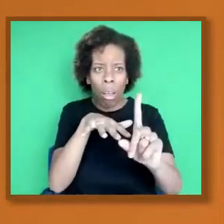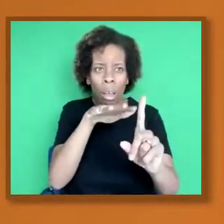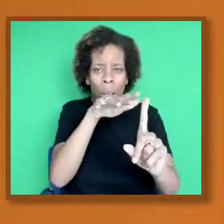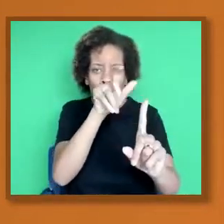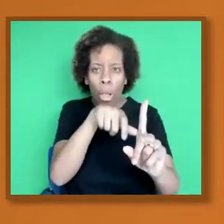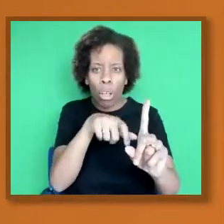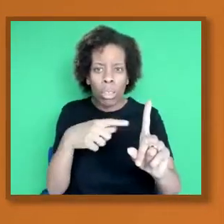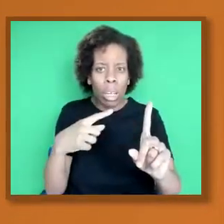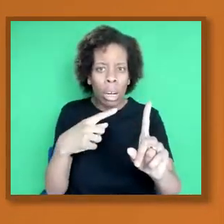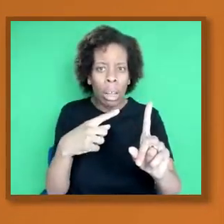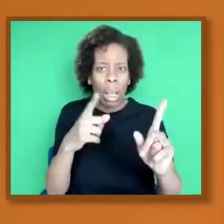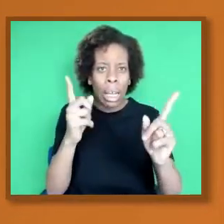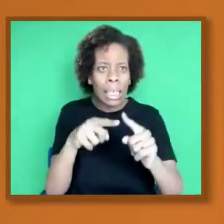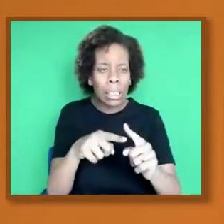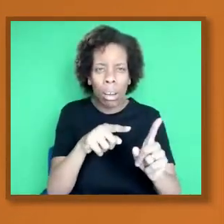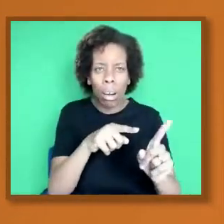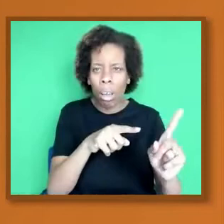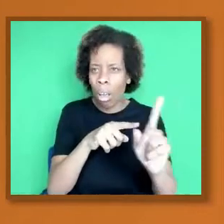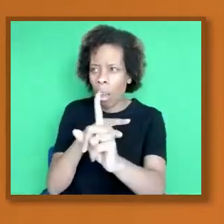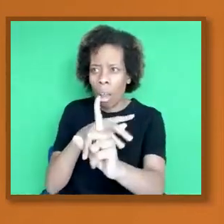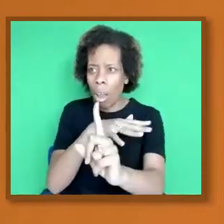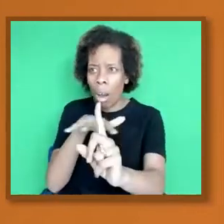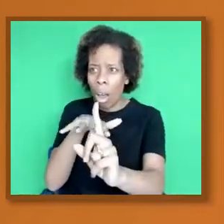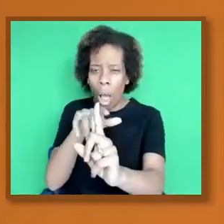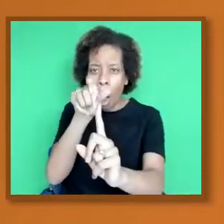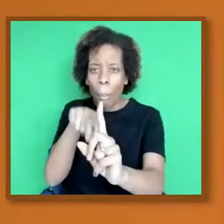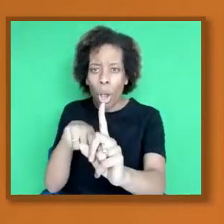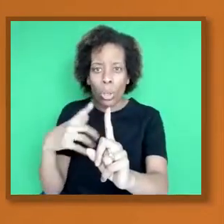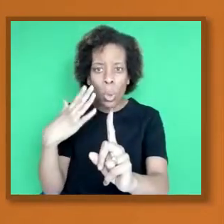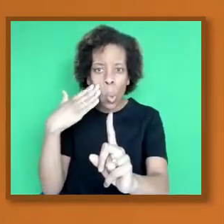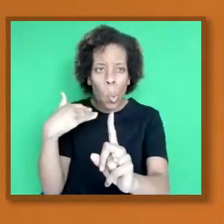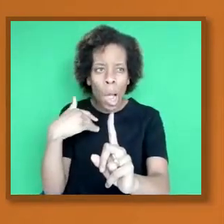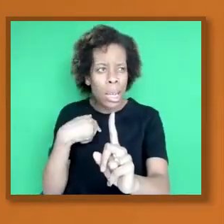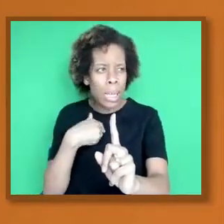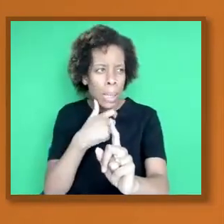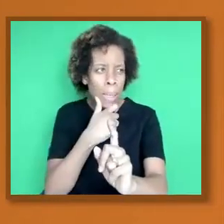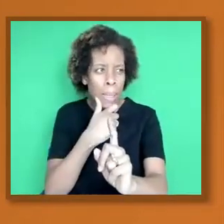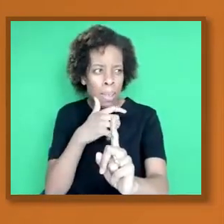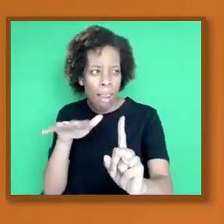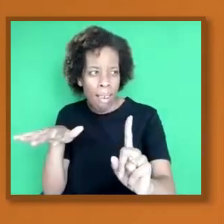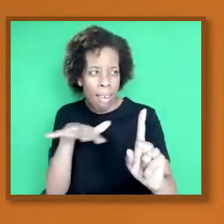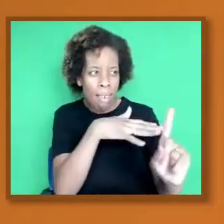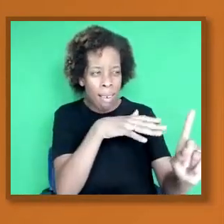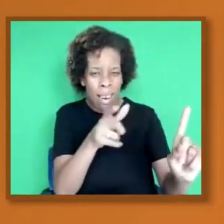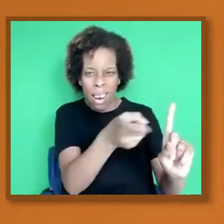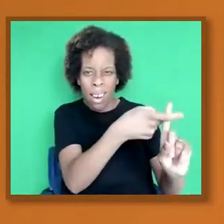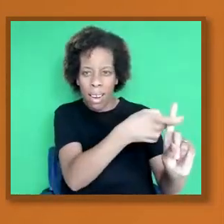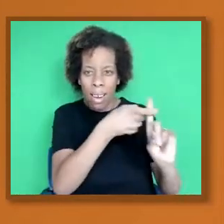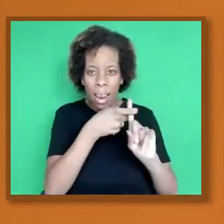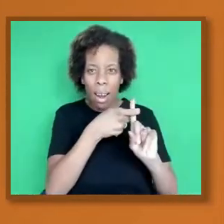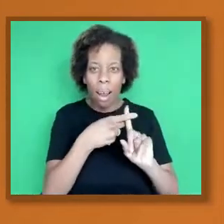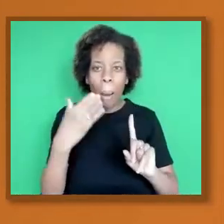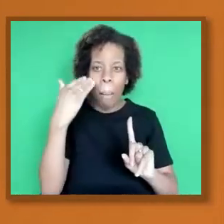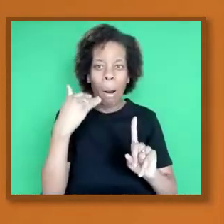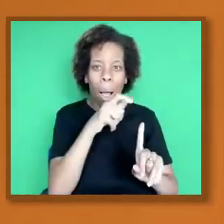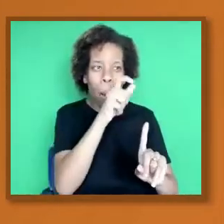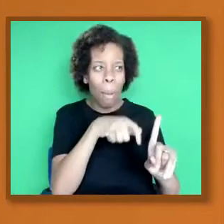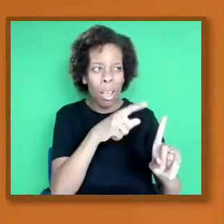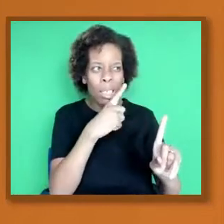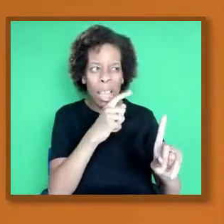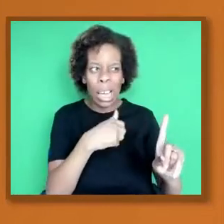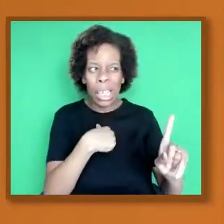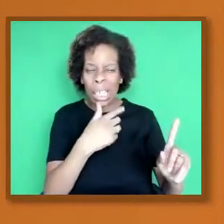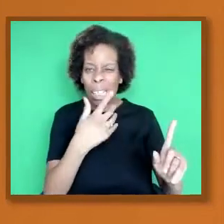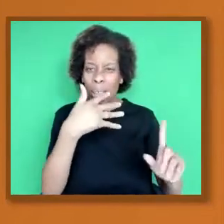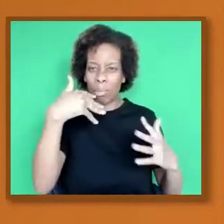I know I'm going to have a better effect in there than I will with the... It doesn't do that. It's not that intentional, okay?